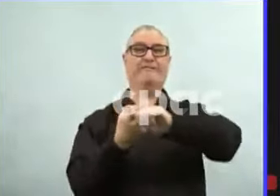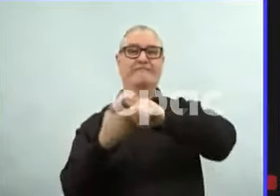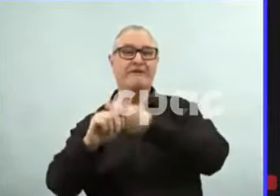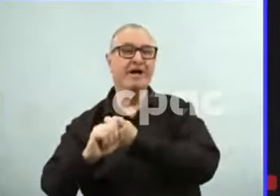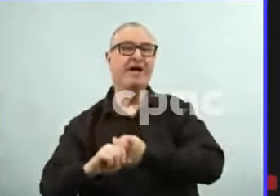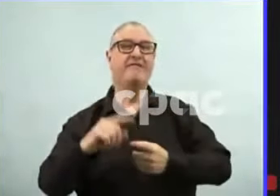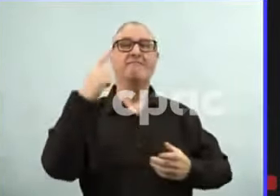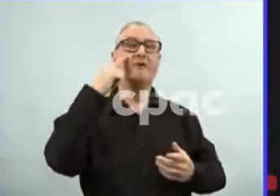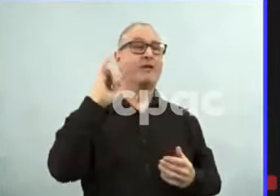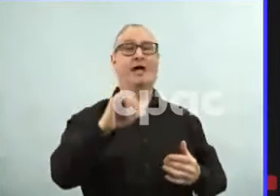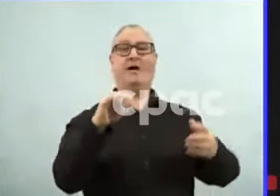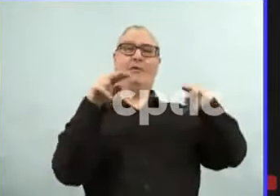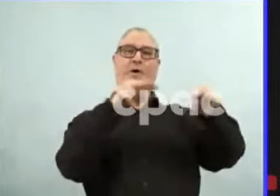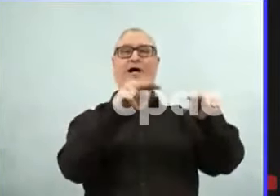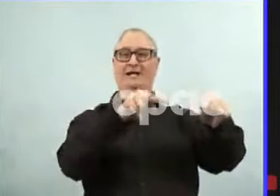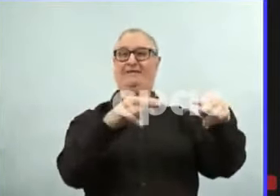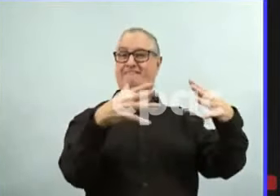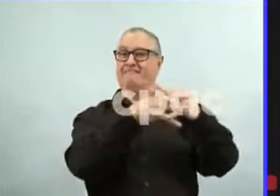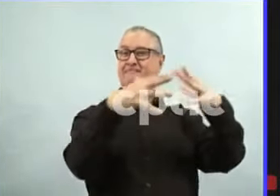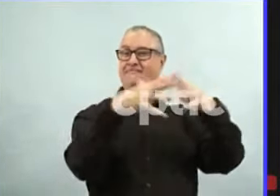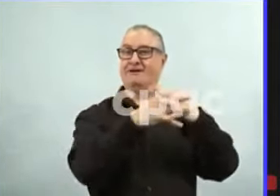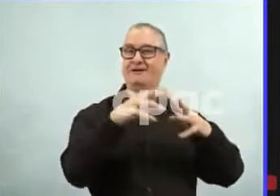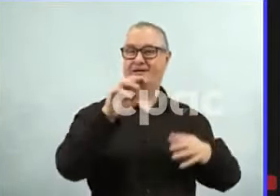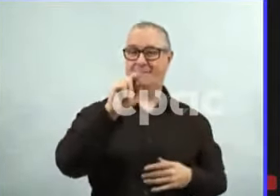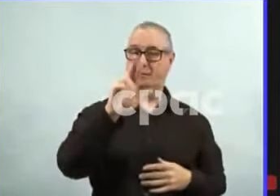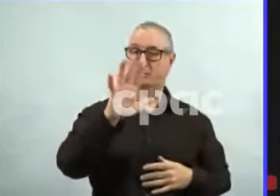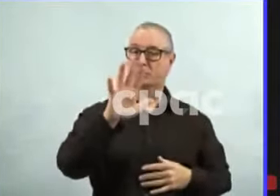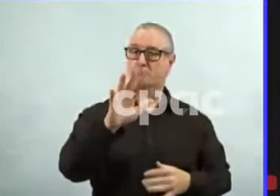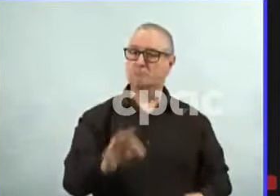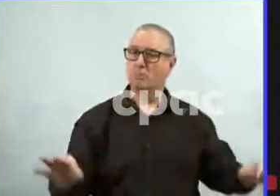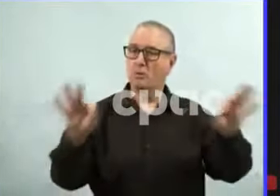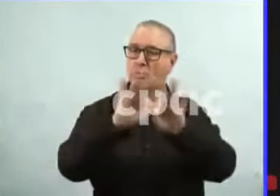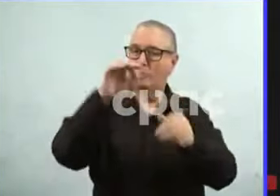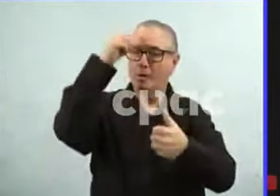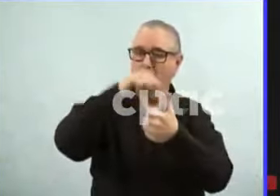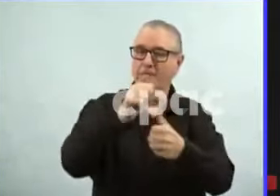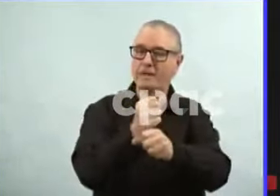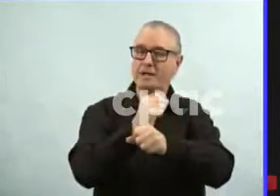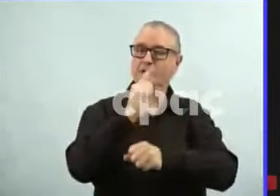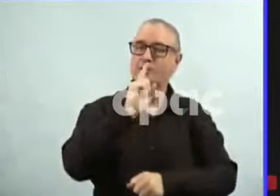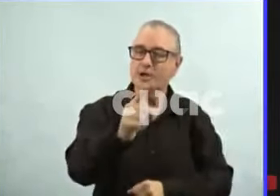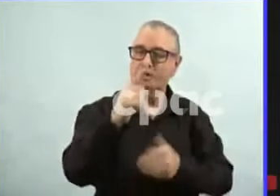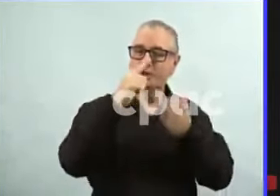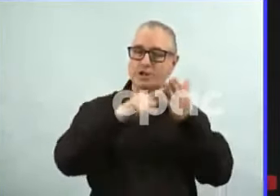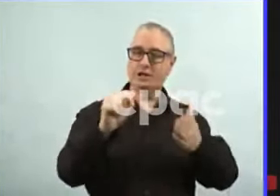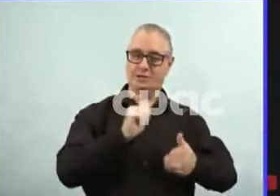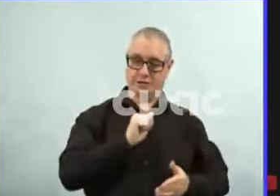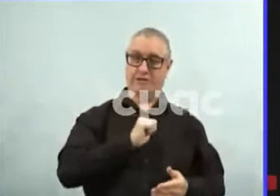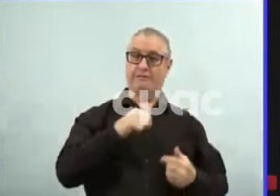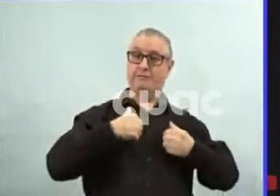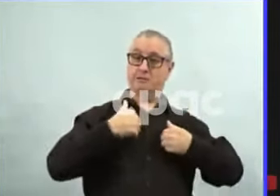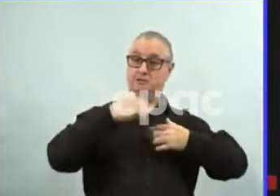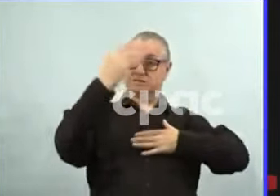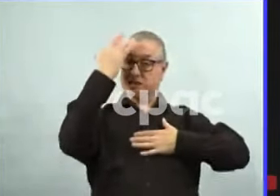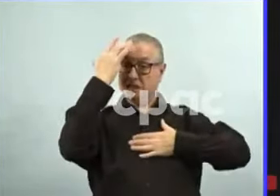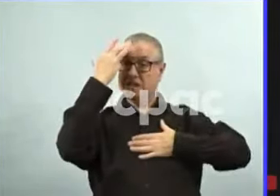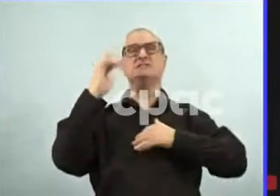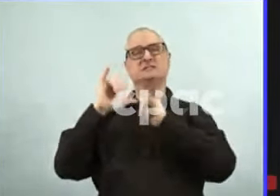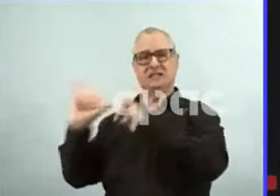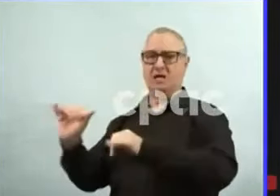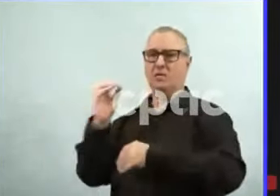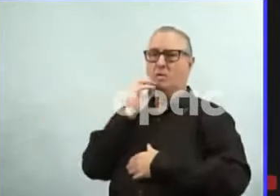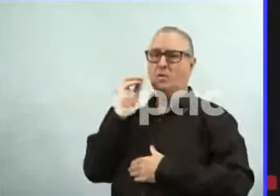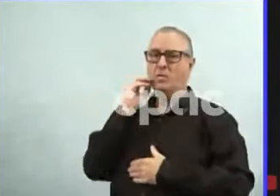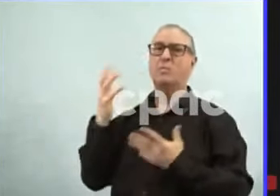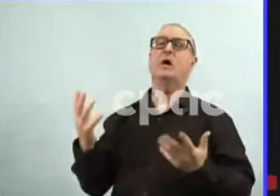attending in person. Stay home if you are sick, even if symptoms are mild. Frequent clean and disinfect commonly